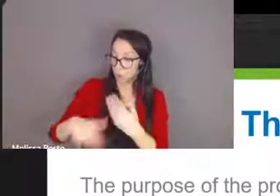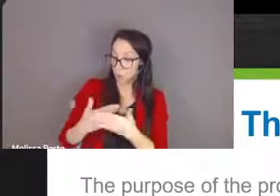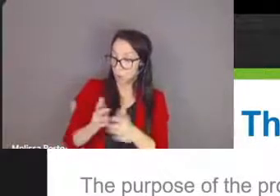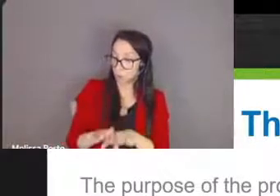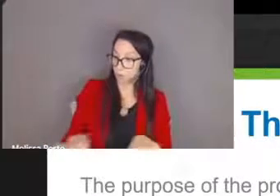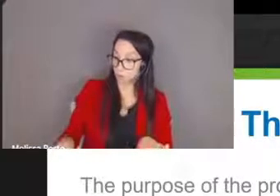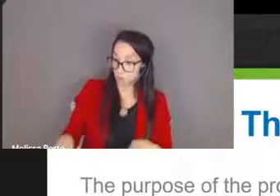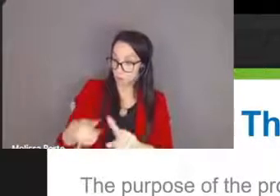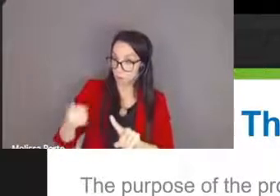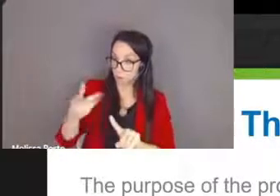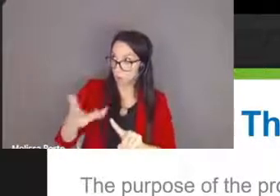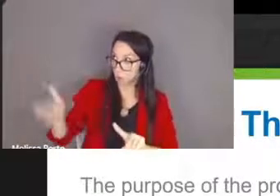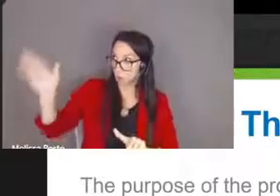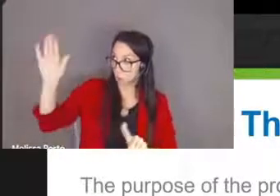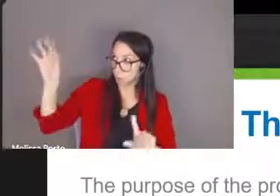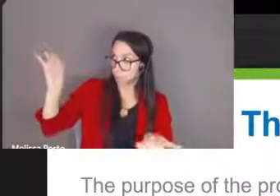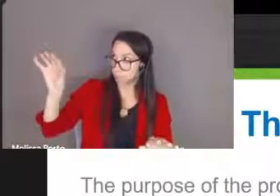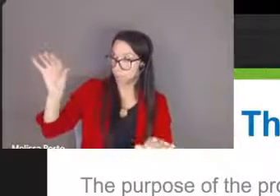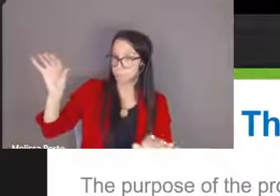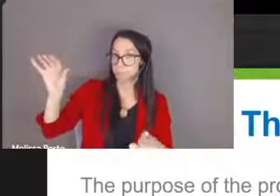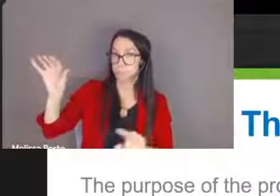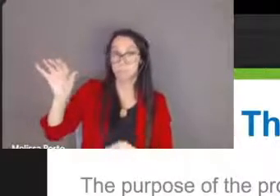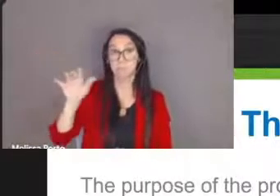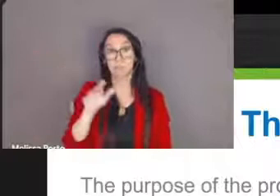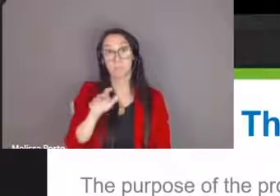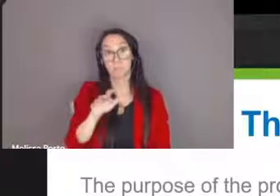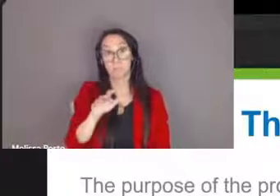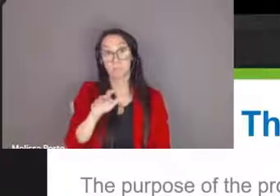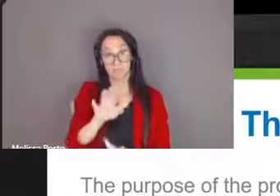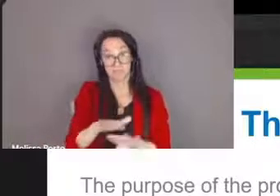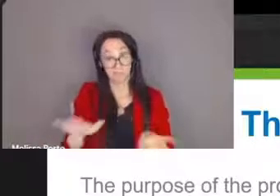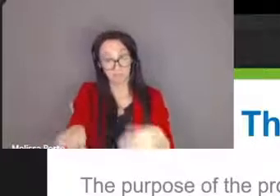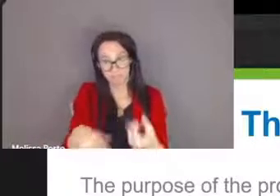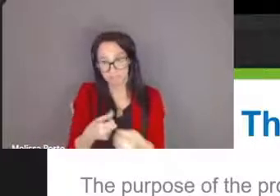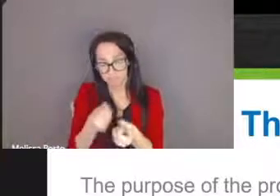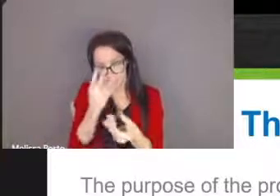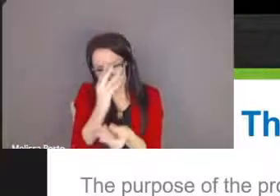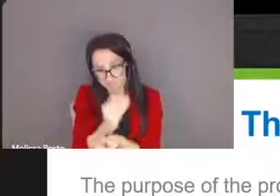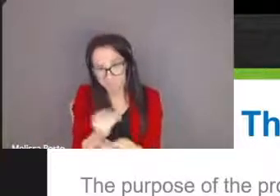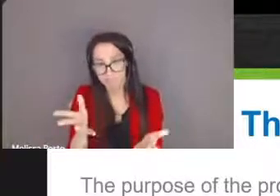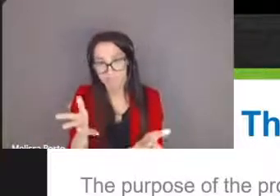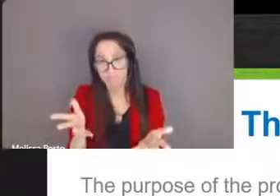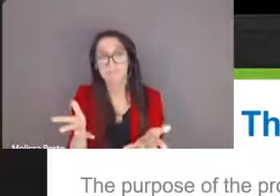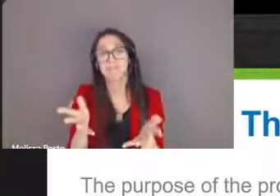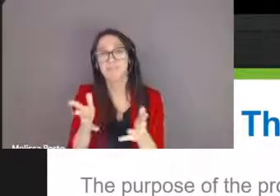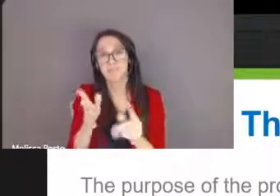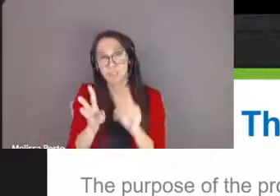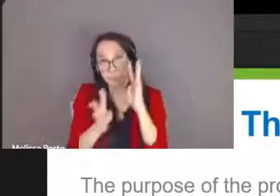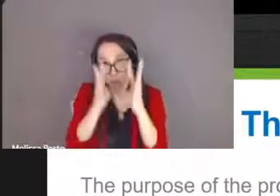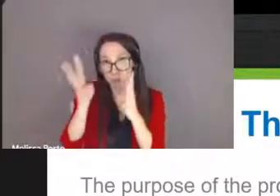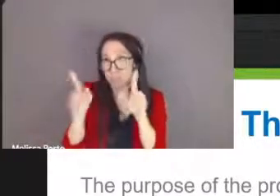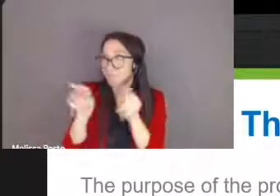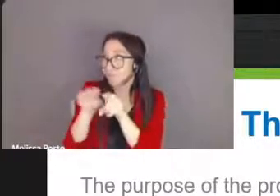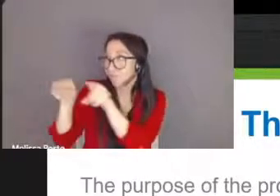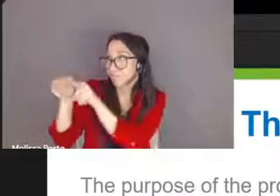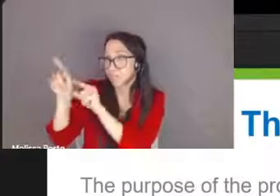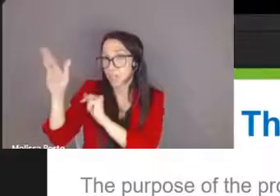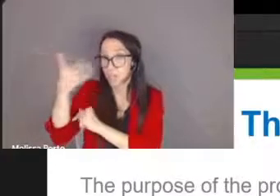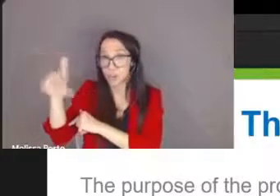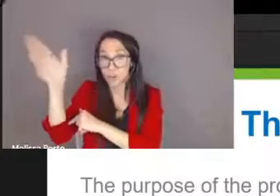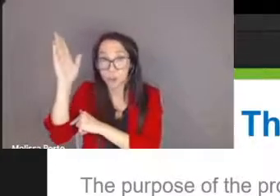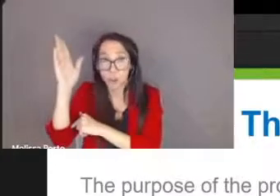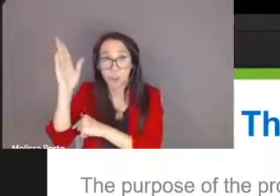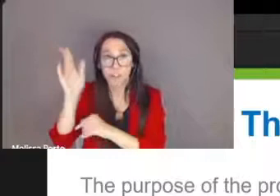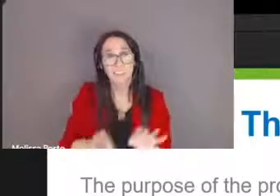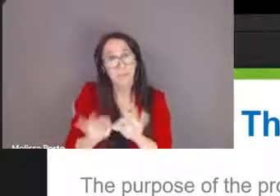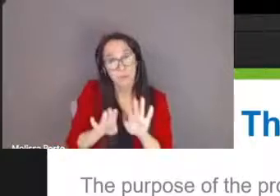children are supported to be creative as god is creative to be inquisitive so as to encounter and deepen their understanding